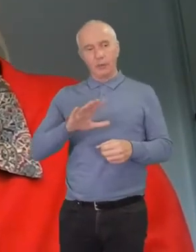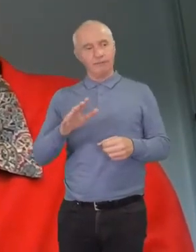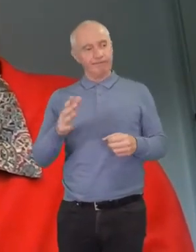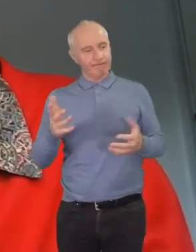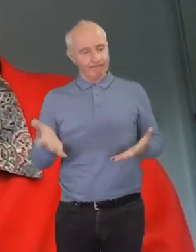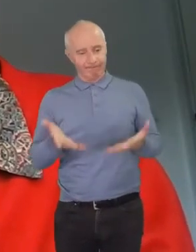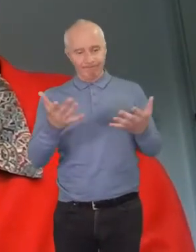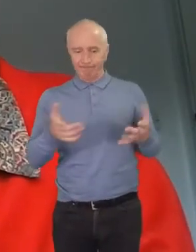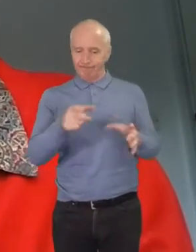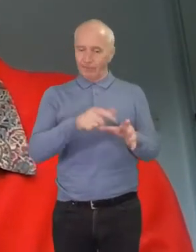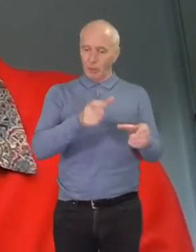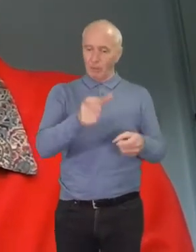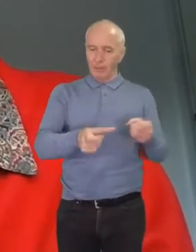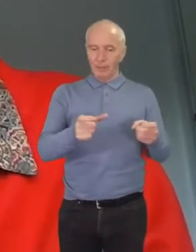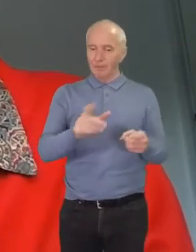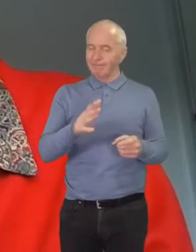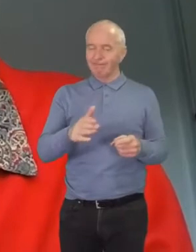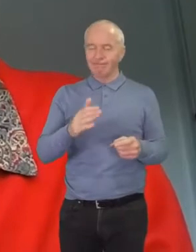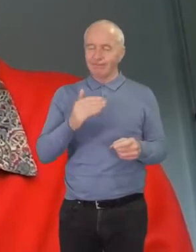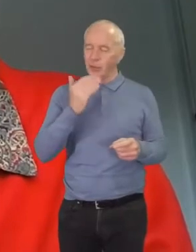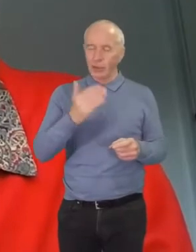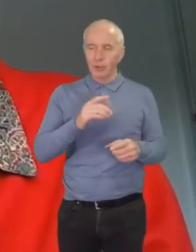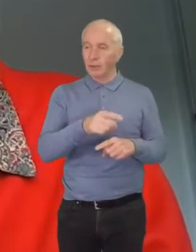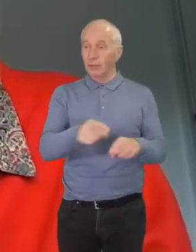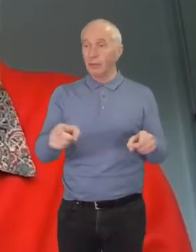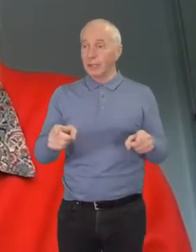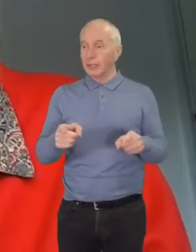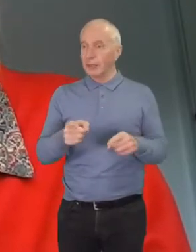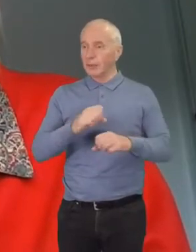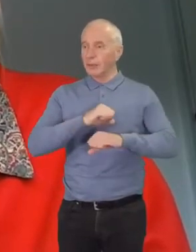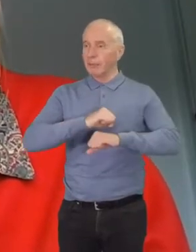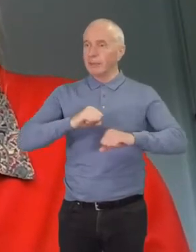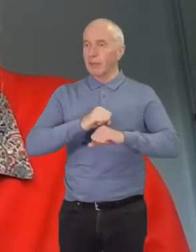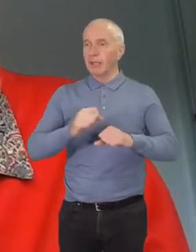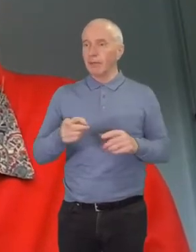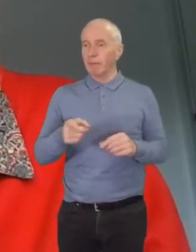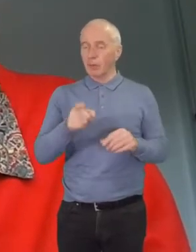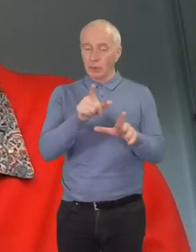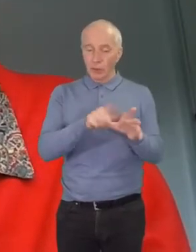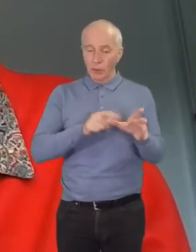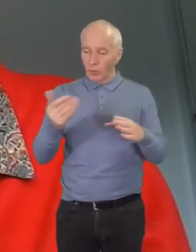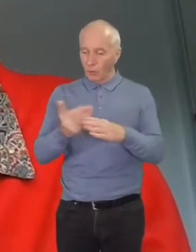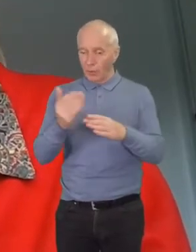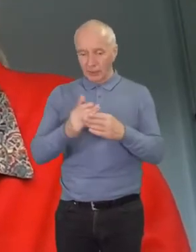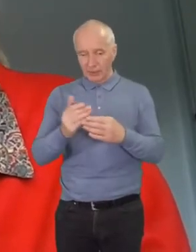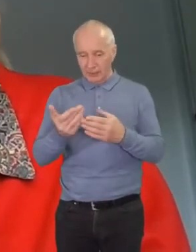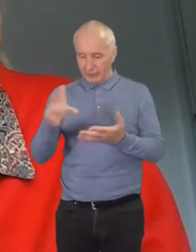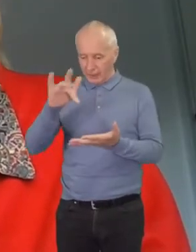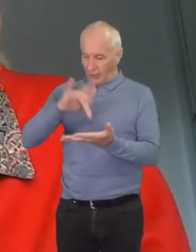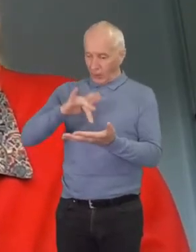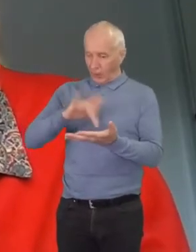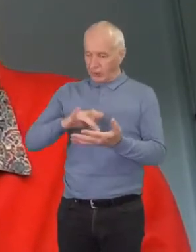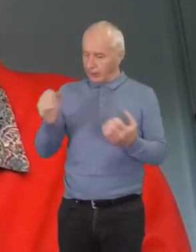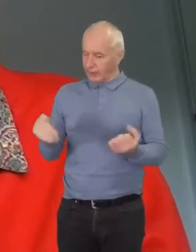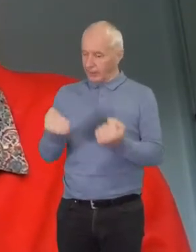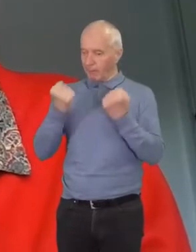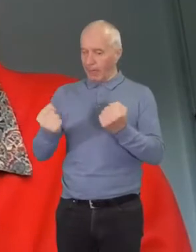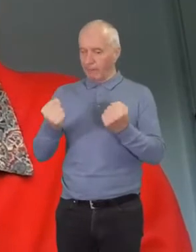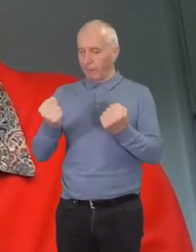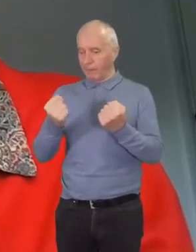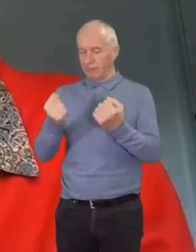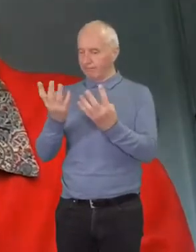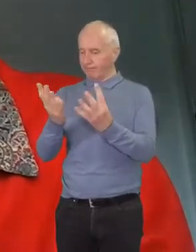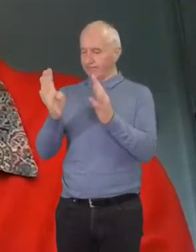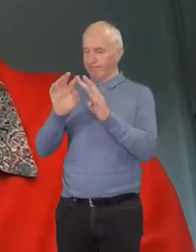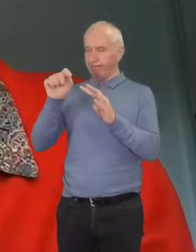also not enough by itself. We need to make space for youth voices at the heart of powerful places in our churches locally and nationally because